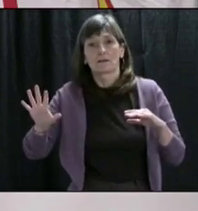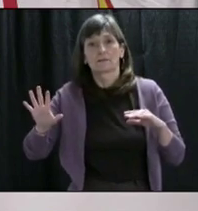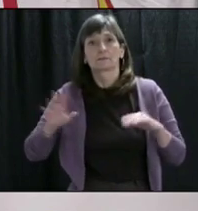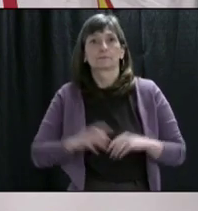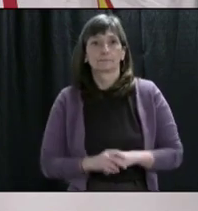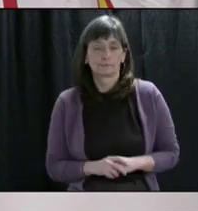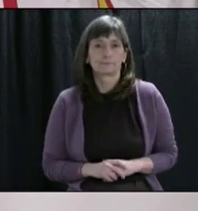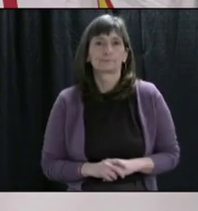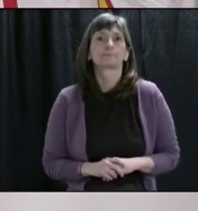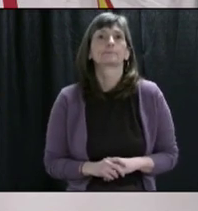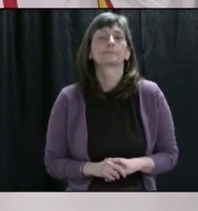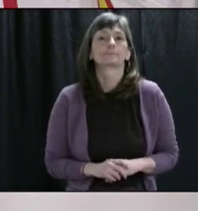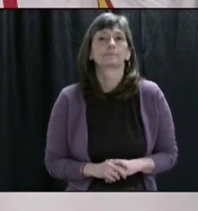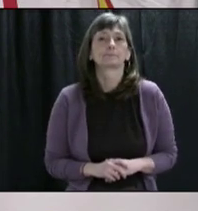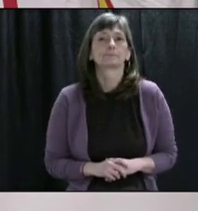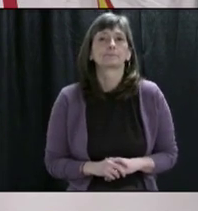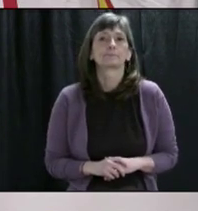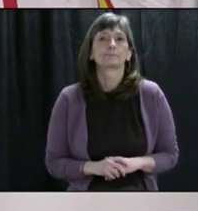over 70.